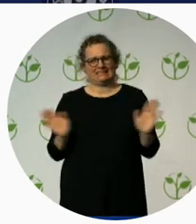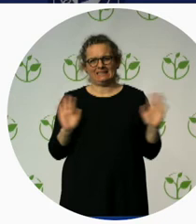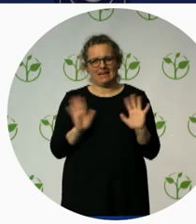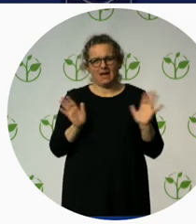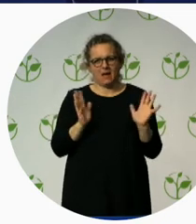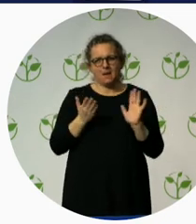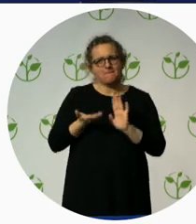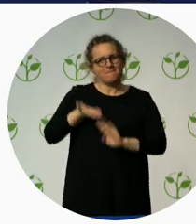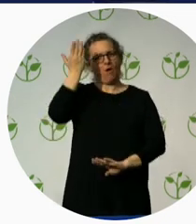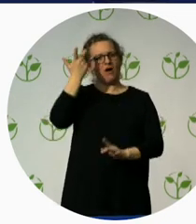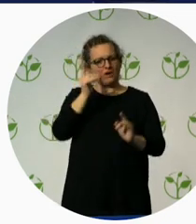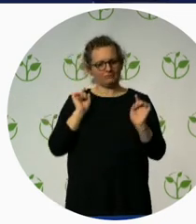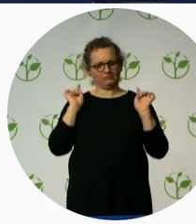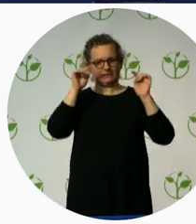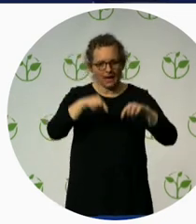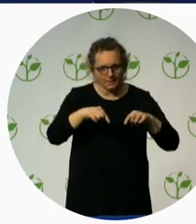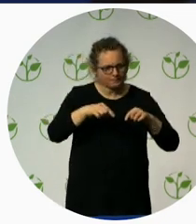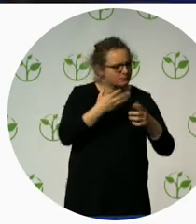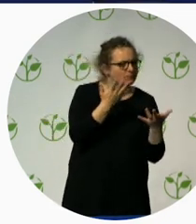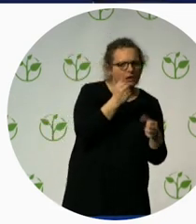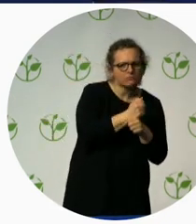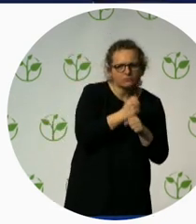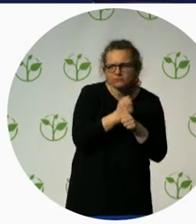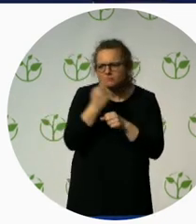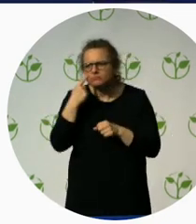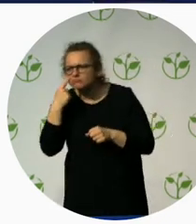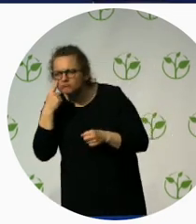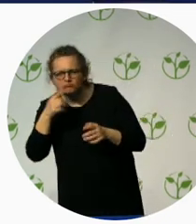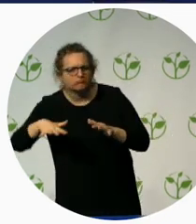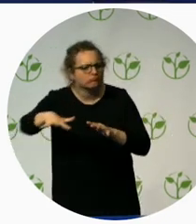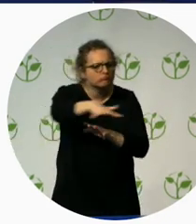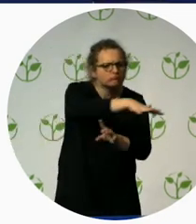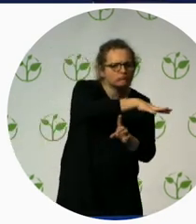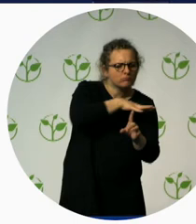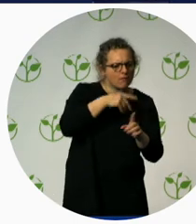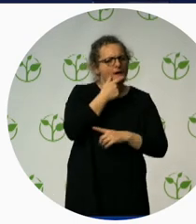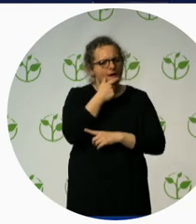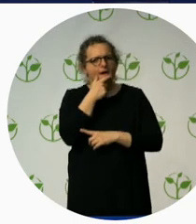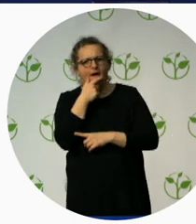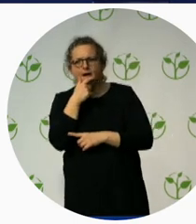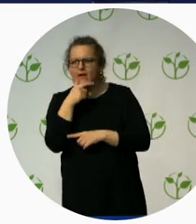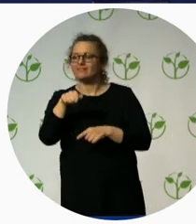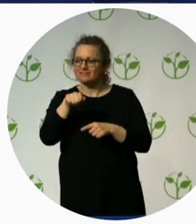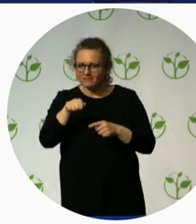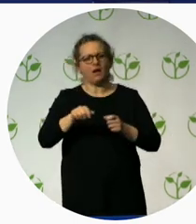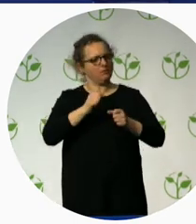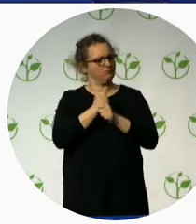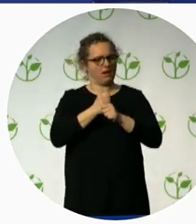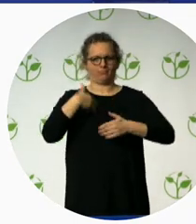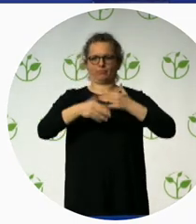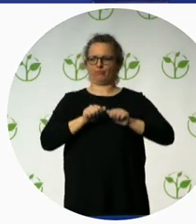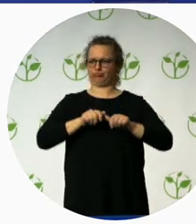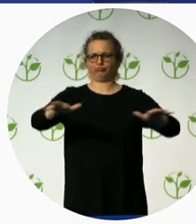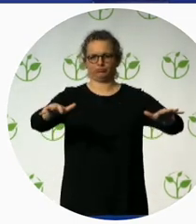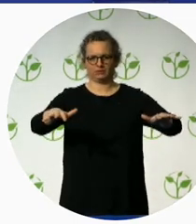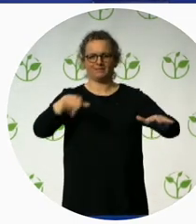but we still, we need to start to include it in everything we're doing. And I'm getting, many times I'm getting the questions, what